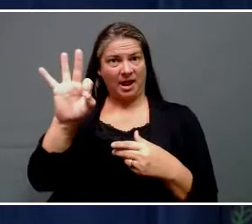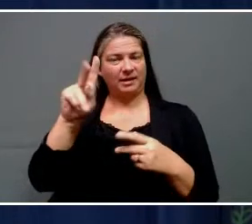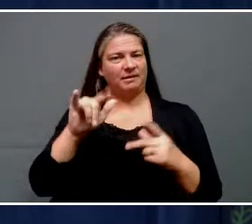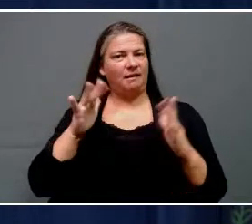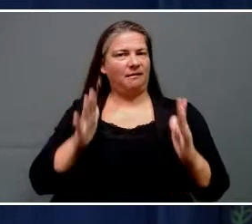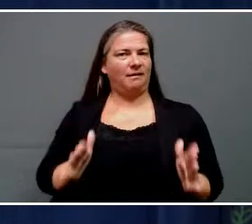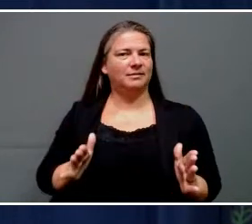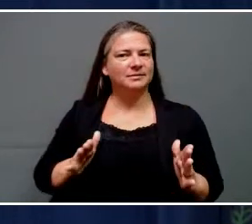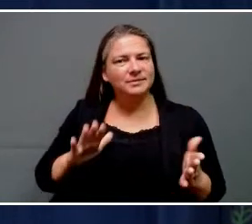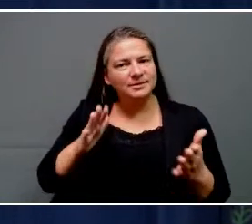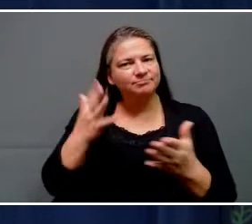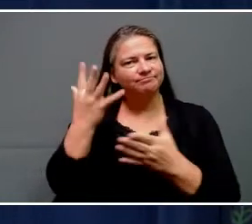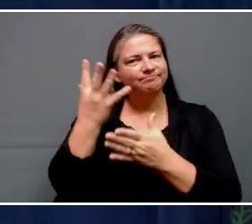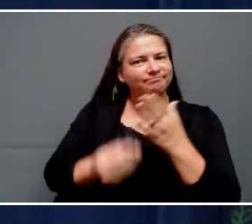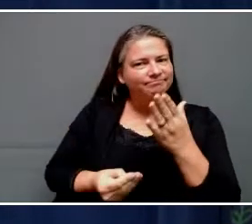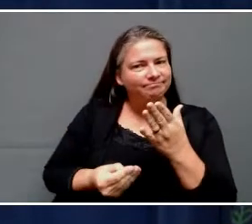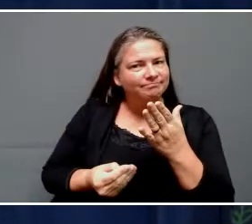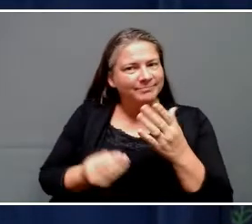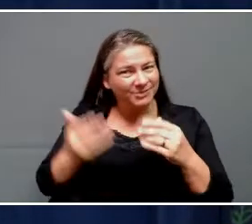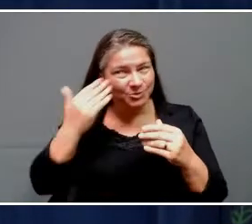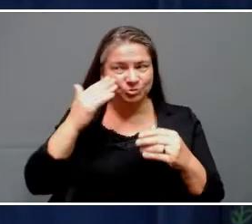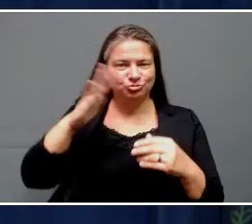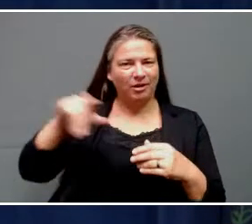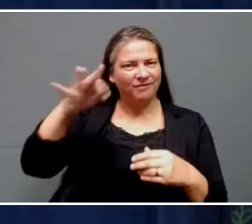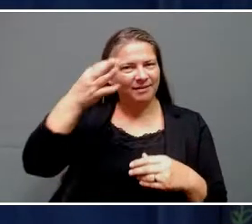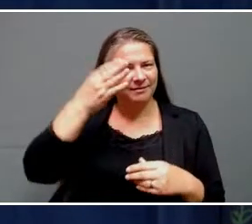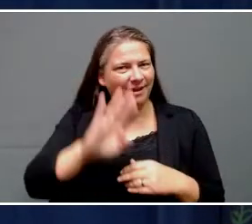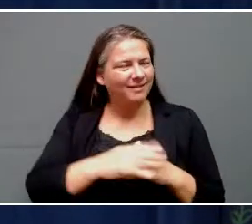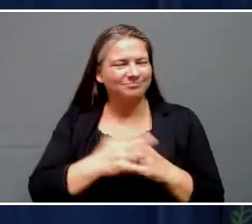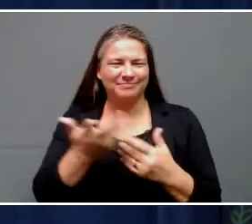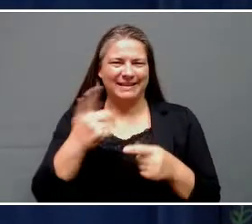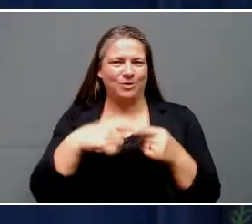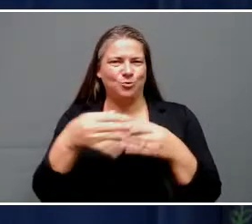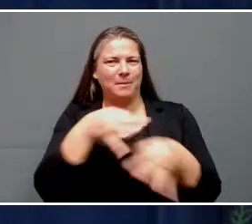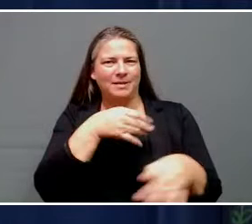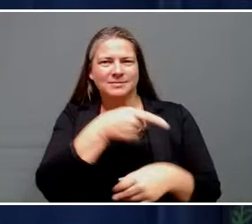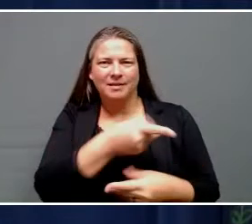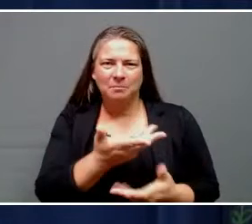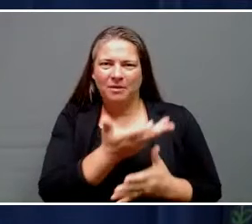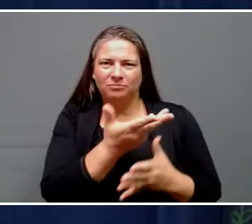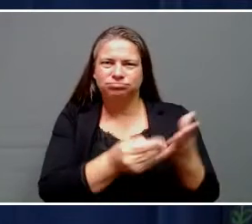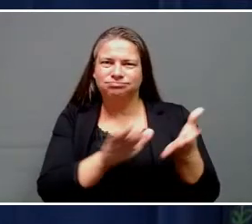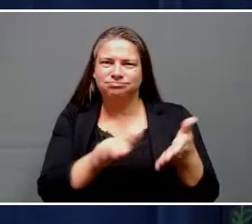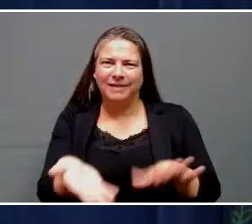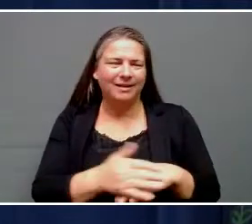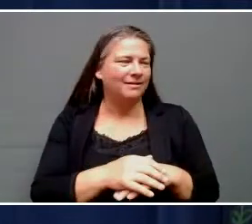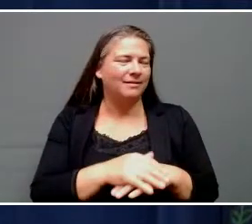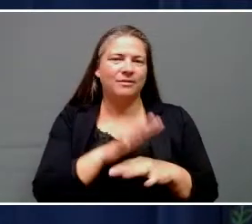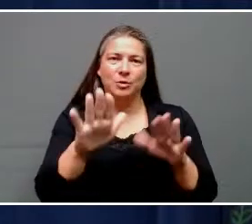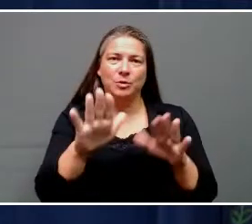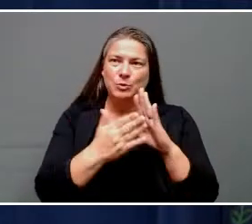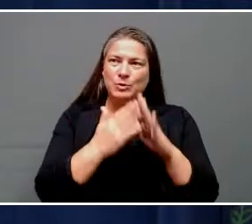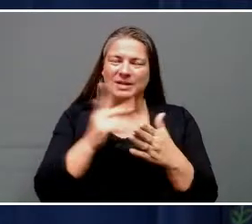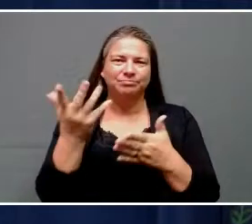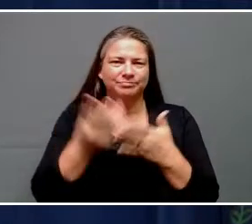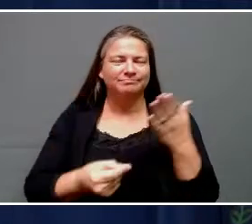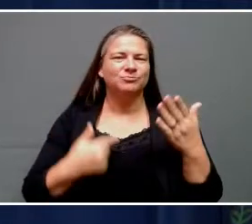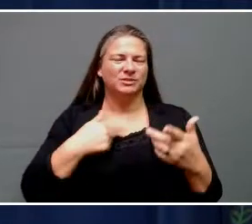each children of God, irreplaceable for their family and for their communities, and we mourn them.